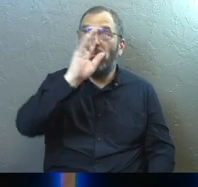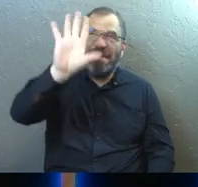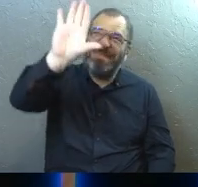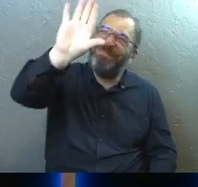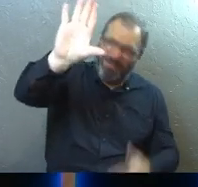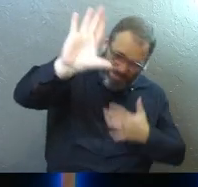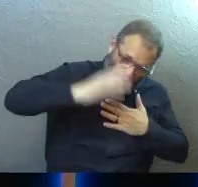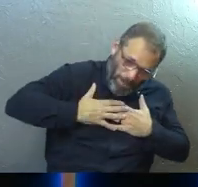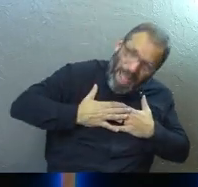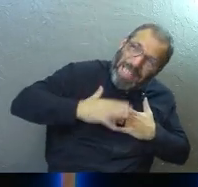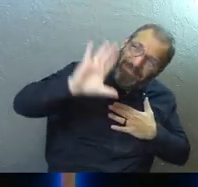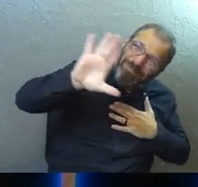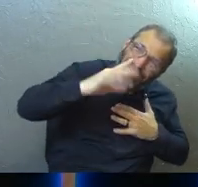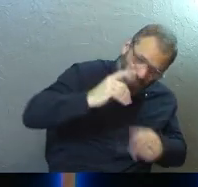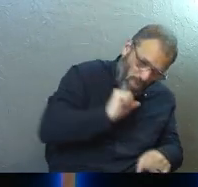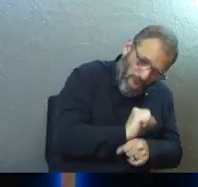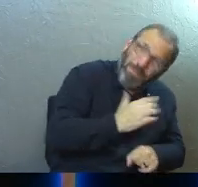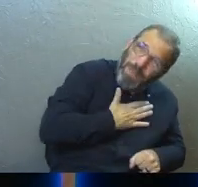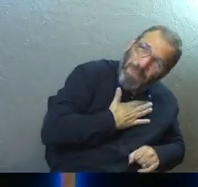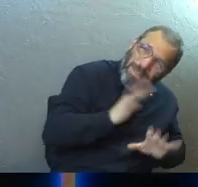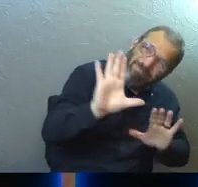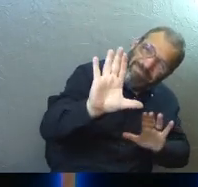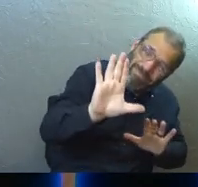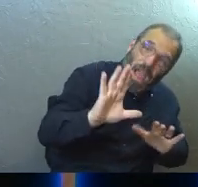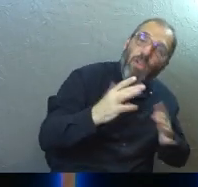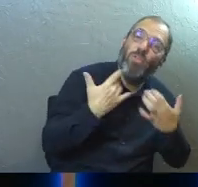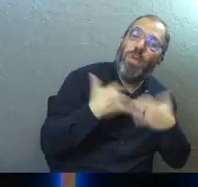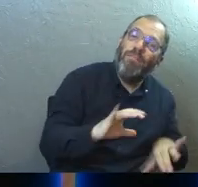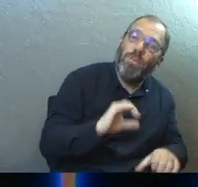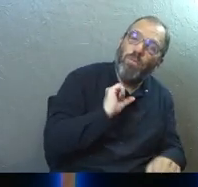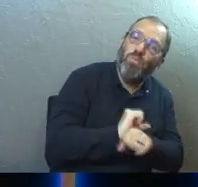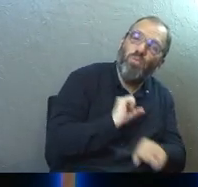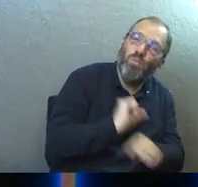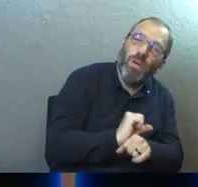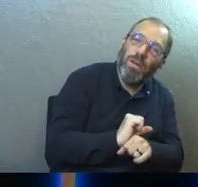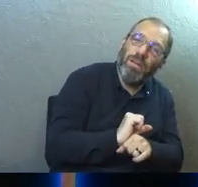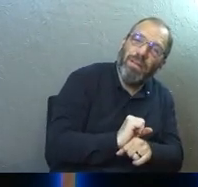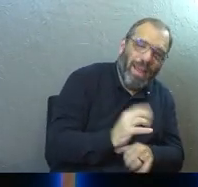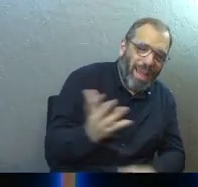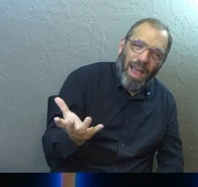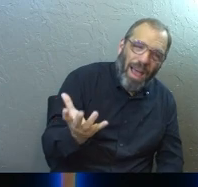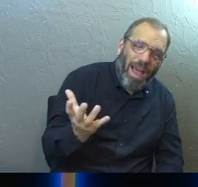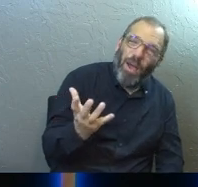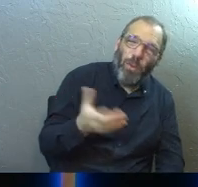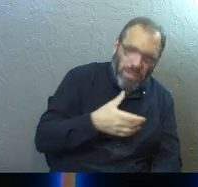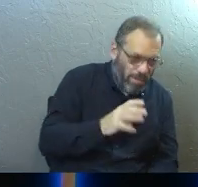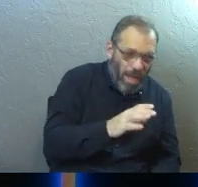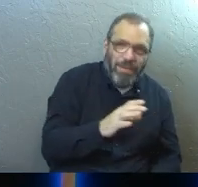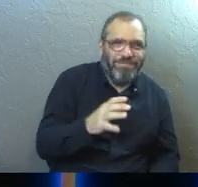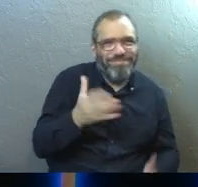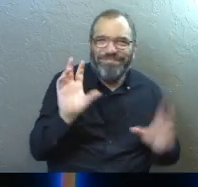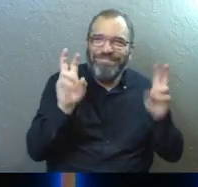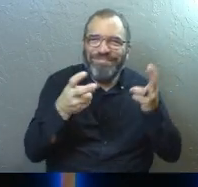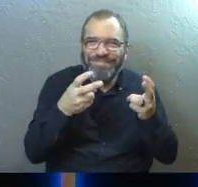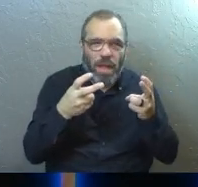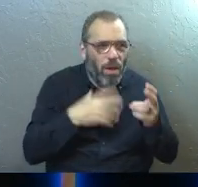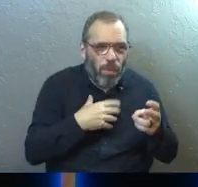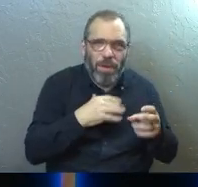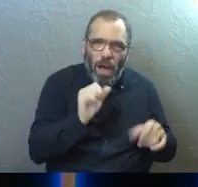God's way of how this whole thing works. And we want to do it through effort. We're just going to drink more.